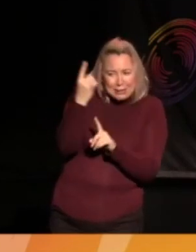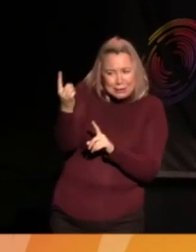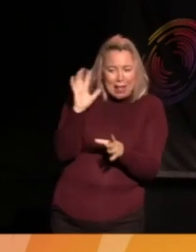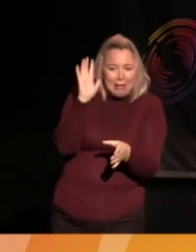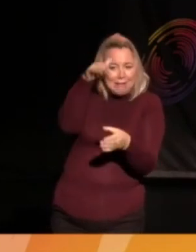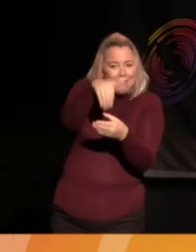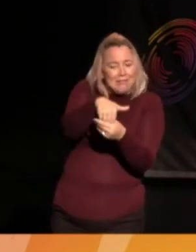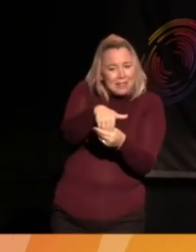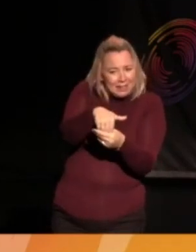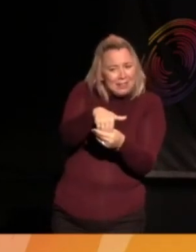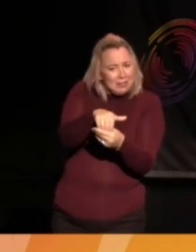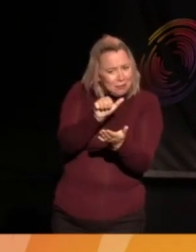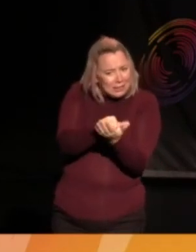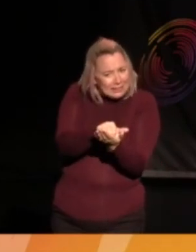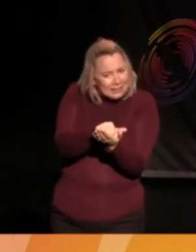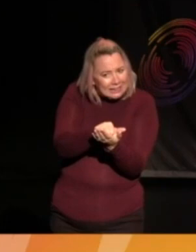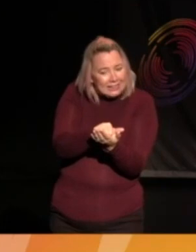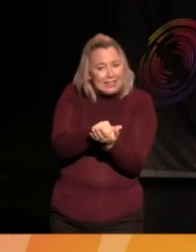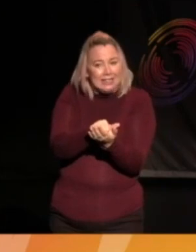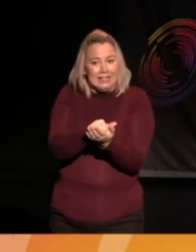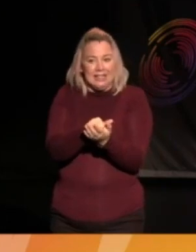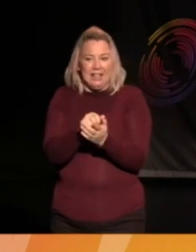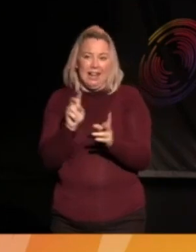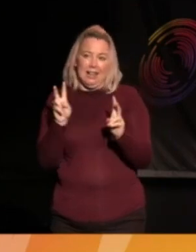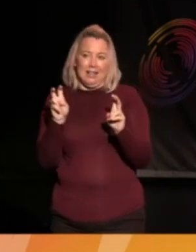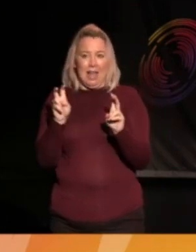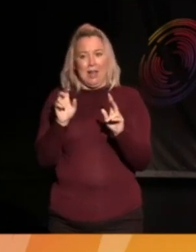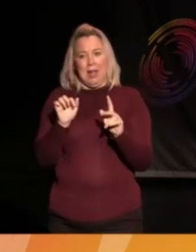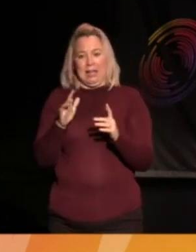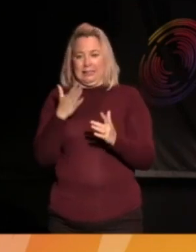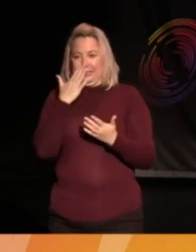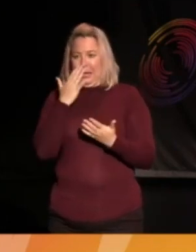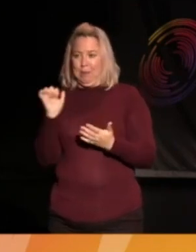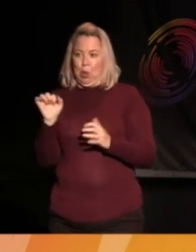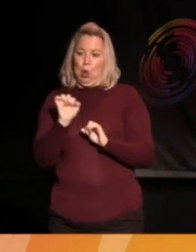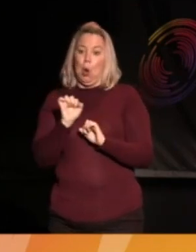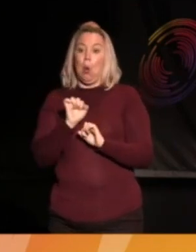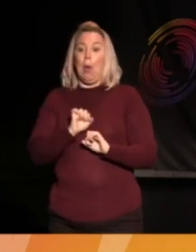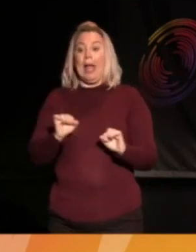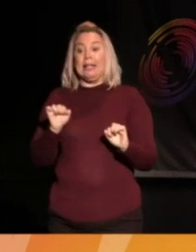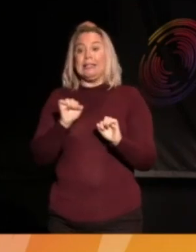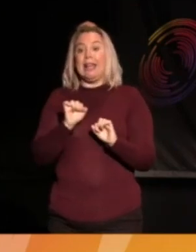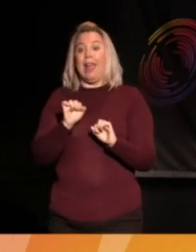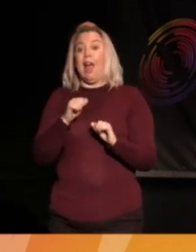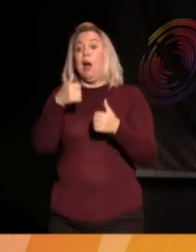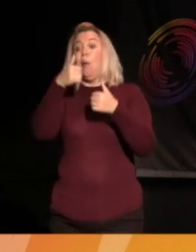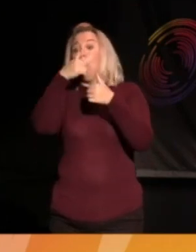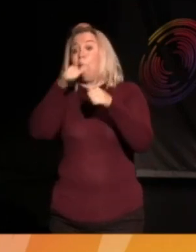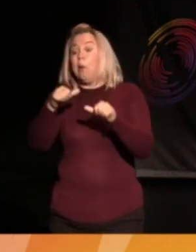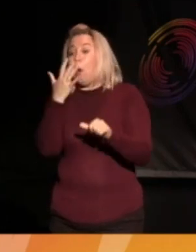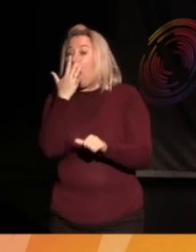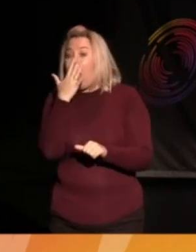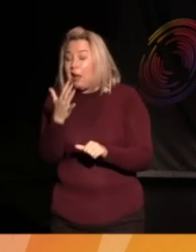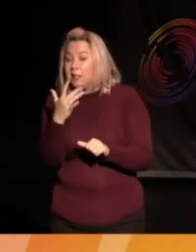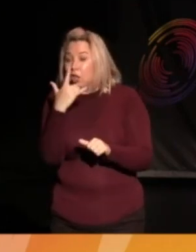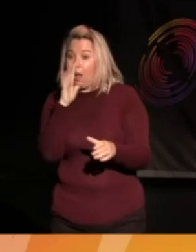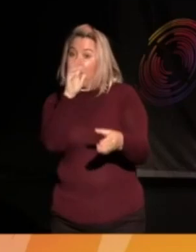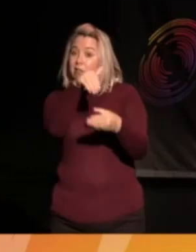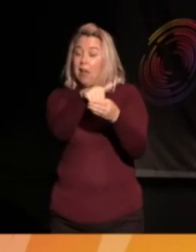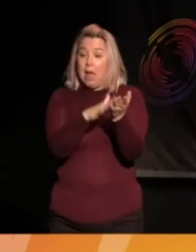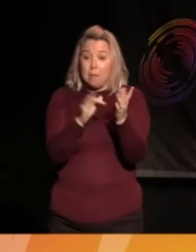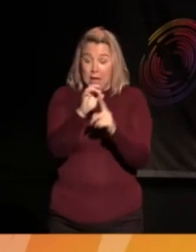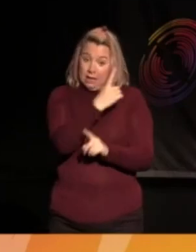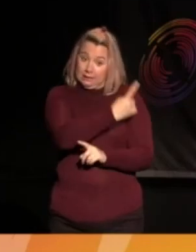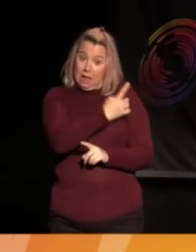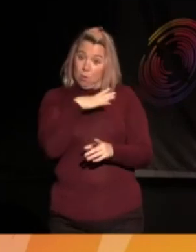like sort of in the waiting room for being a proper MP. I mean, are you intending to go into formal